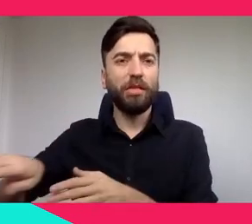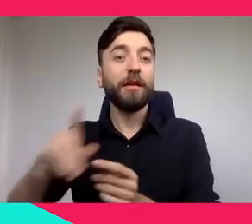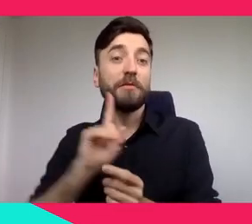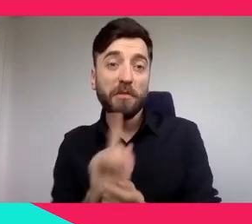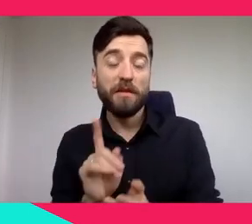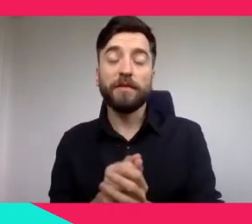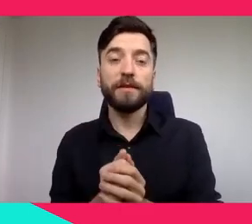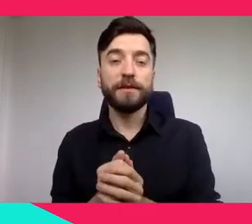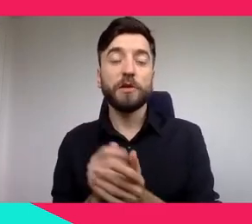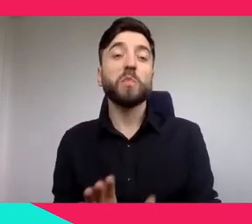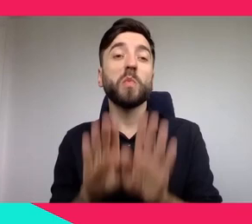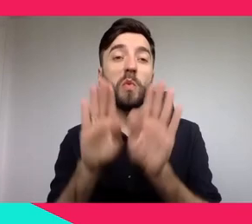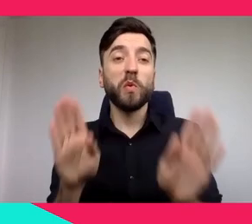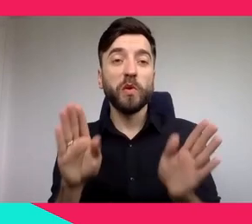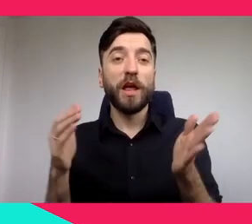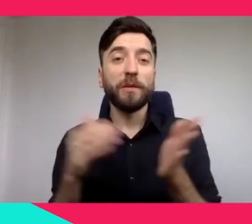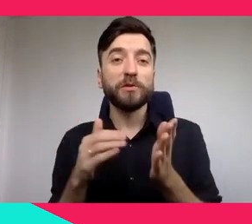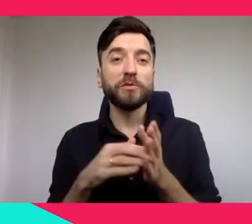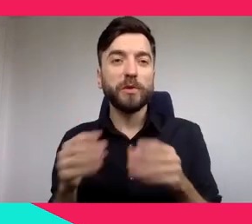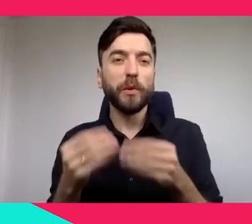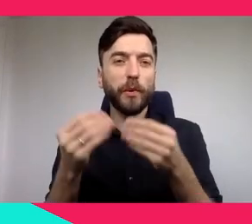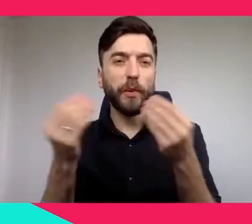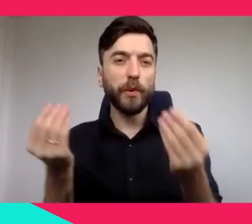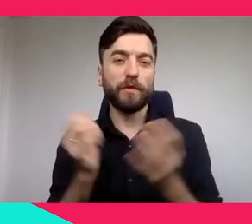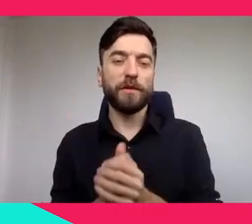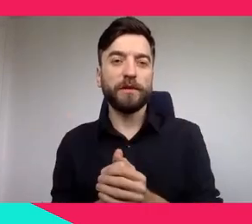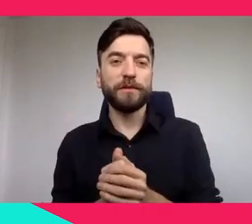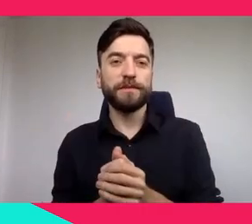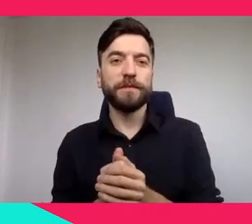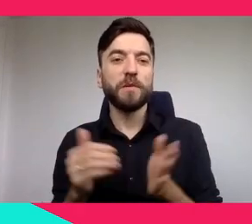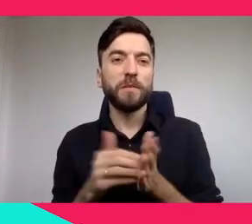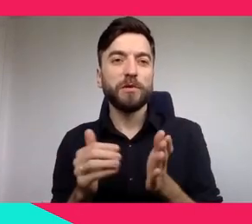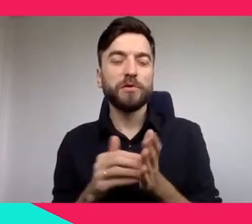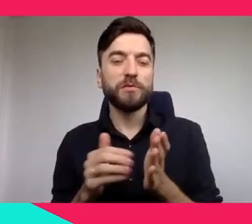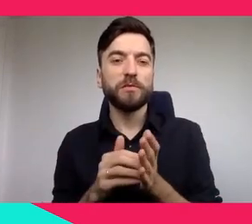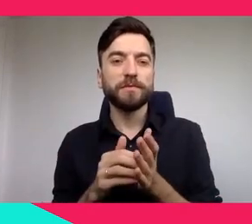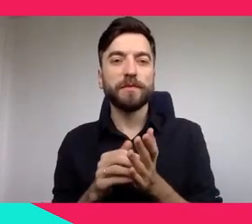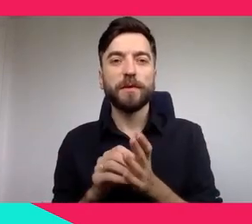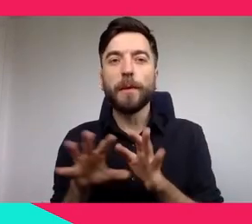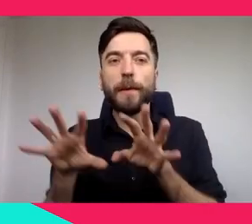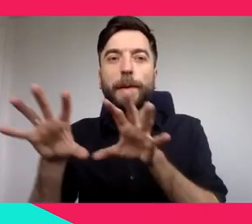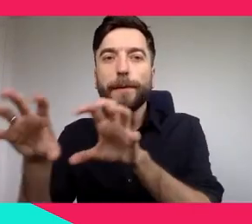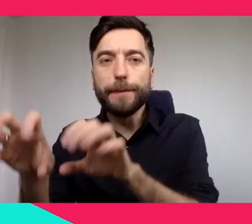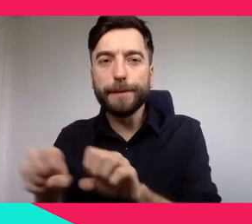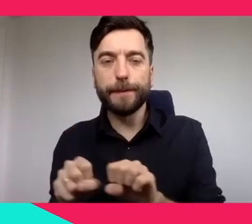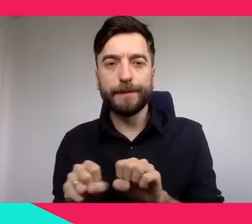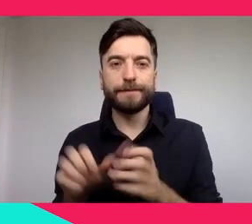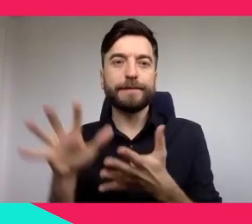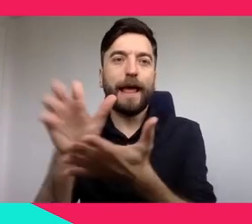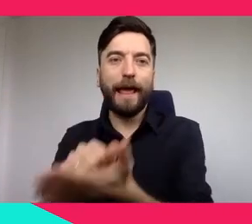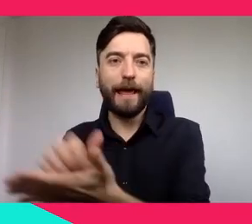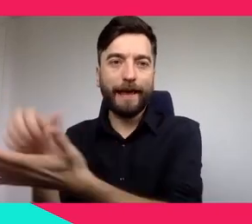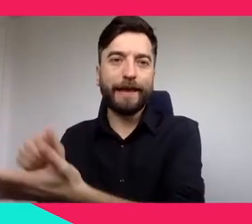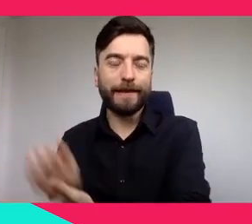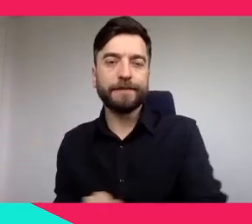of the world very efficiently, like creating an exhibition or leading pieces of arts, but that's the old-fashioned way. We are